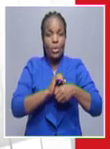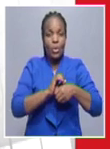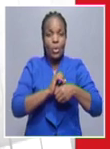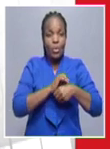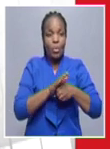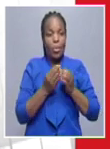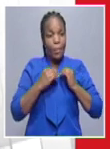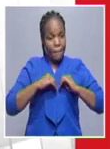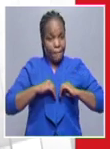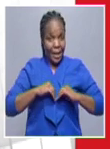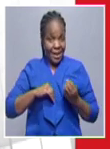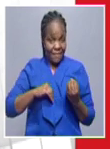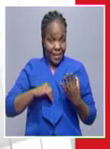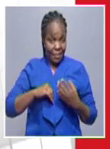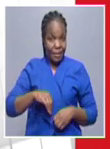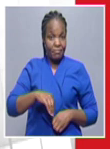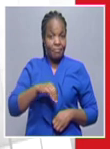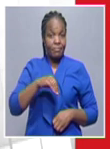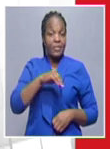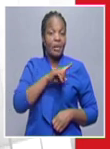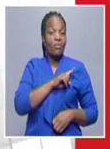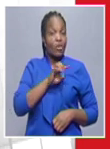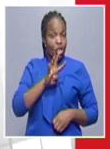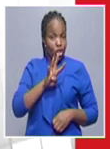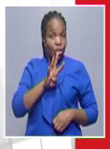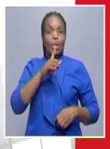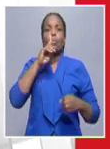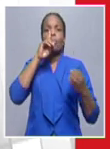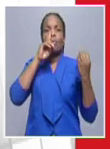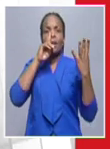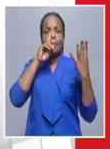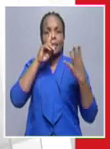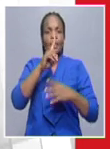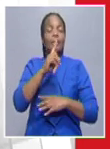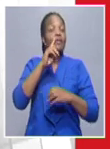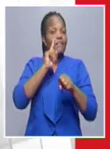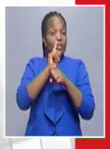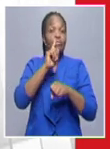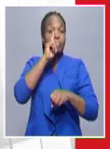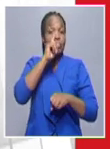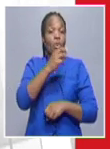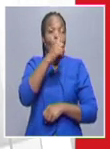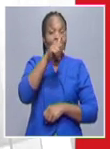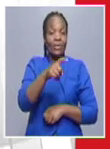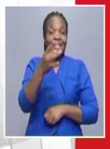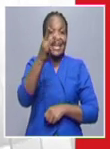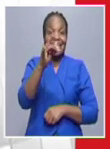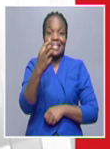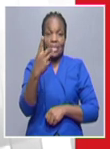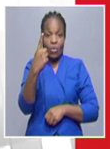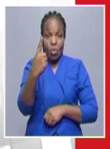new kobe 19 confirmed cases from 1831 results